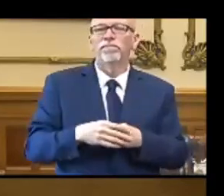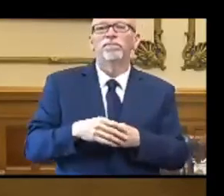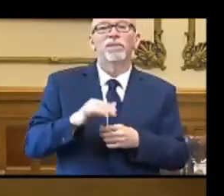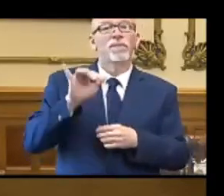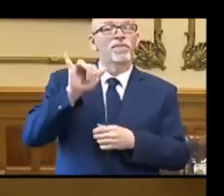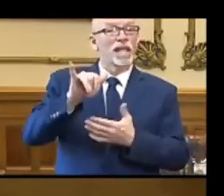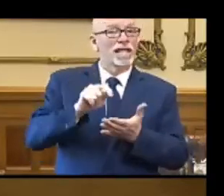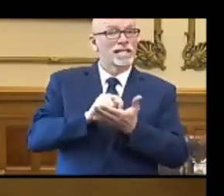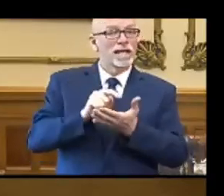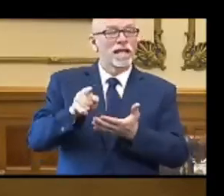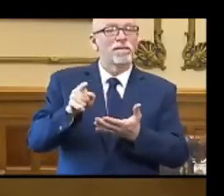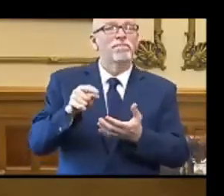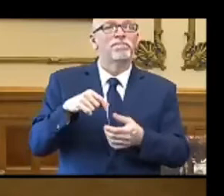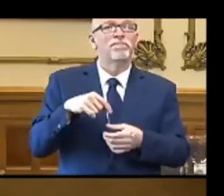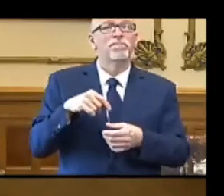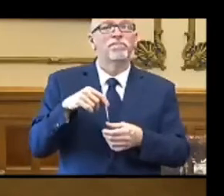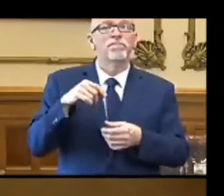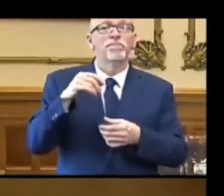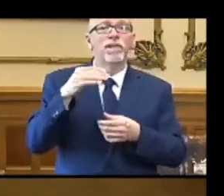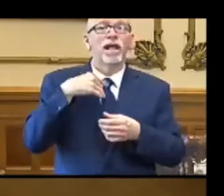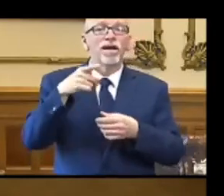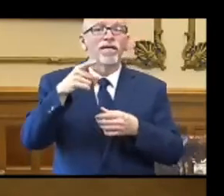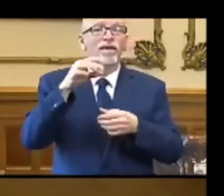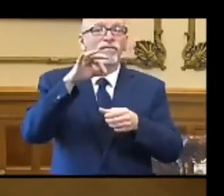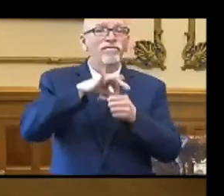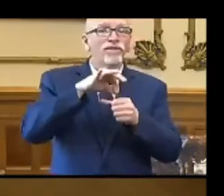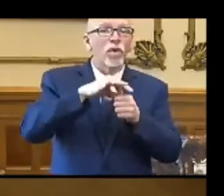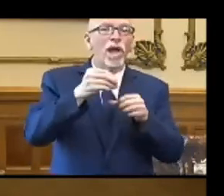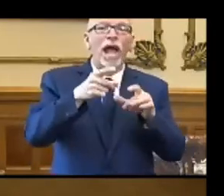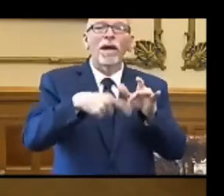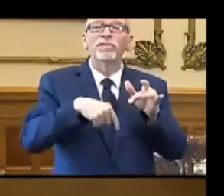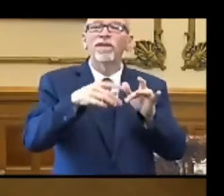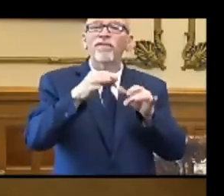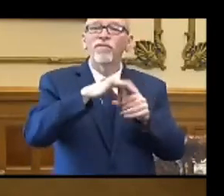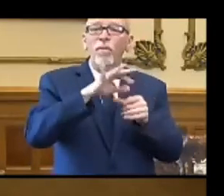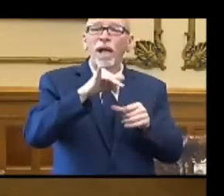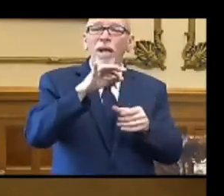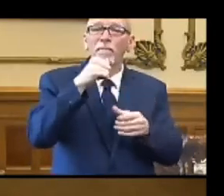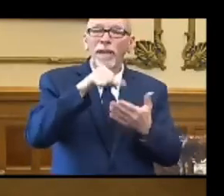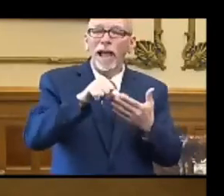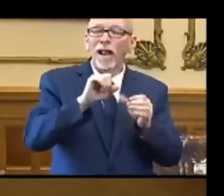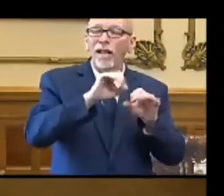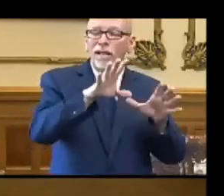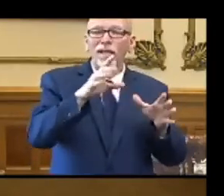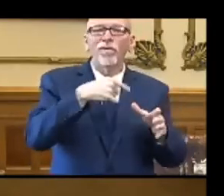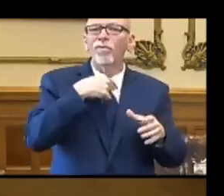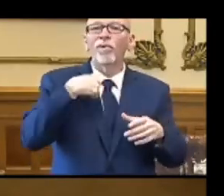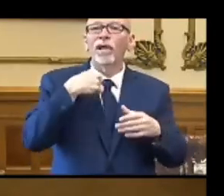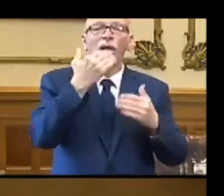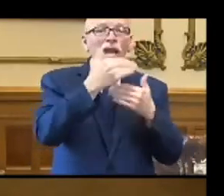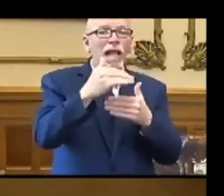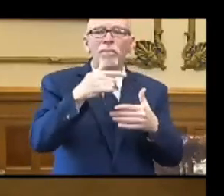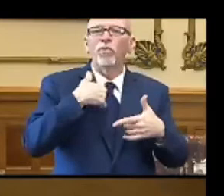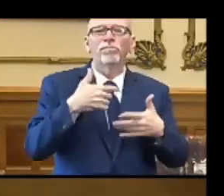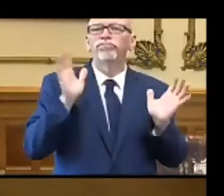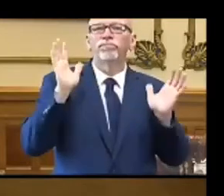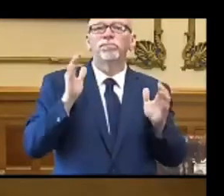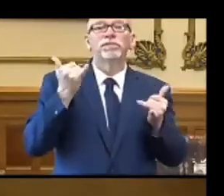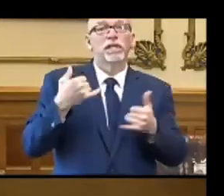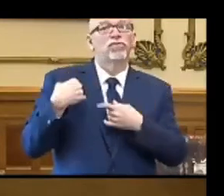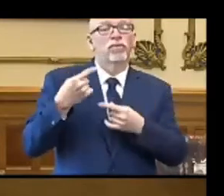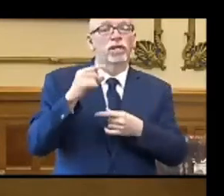that time, constraints around absentee vote by mail were lifted, and as of this morning at 7.30, over 70